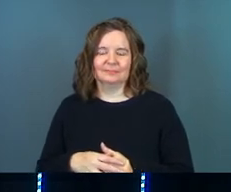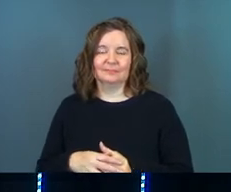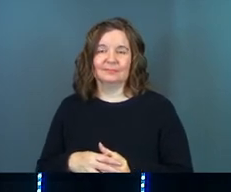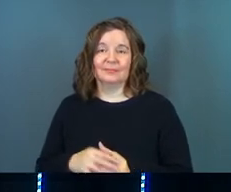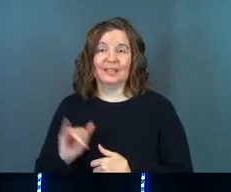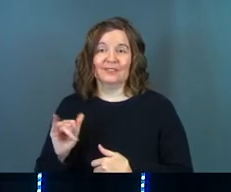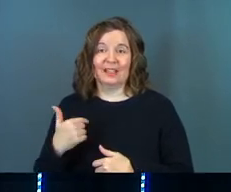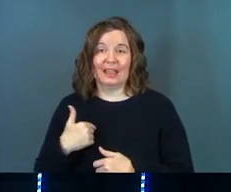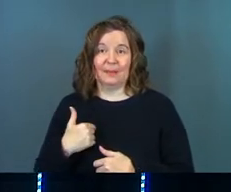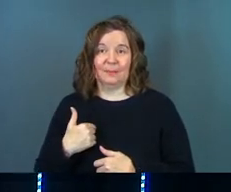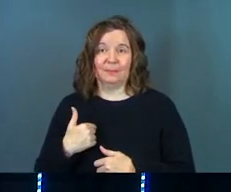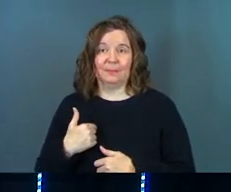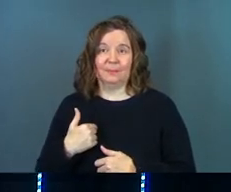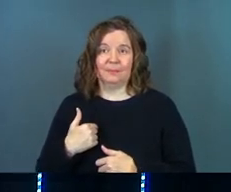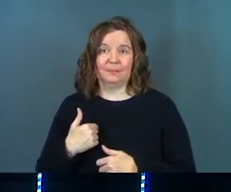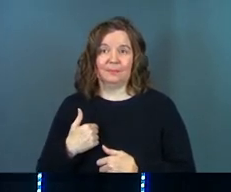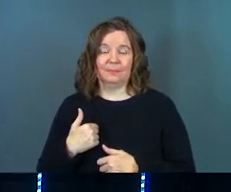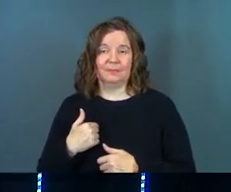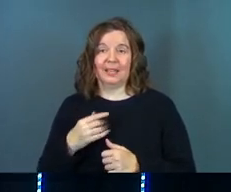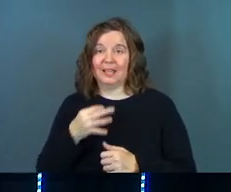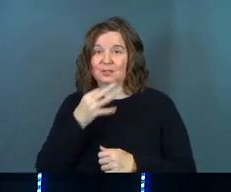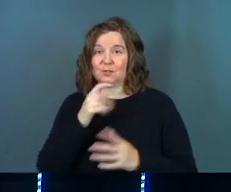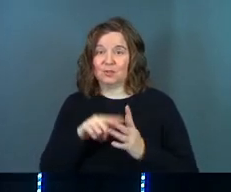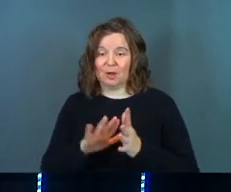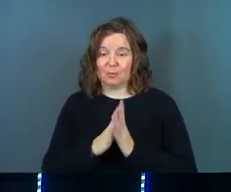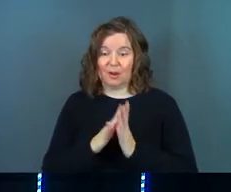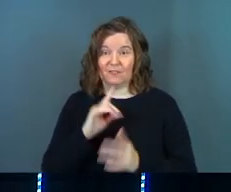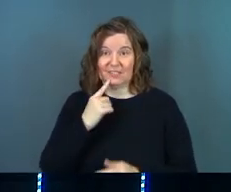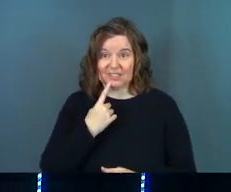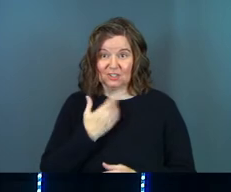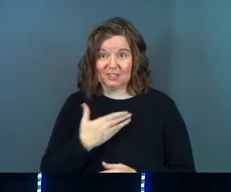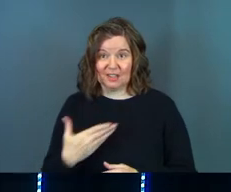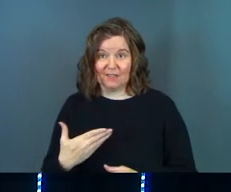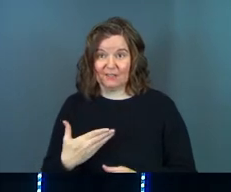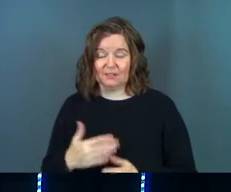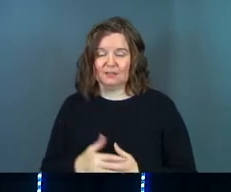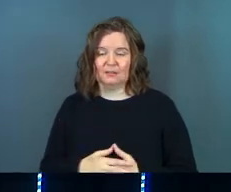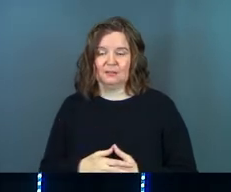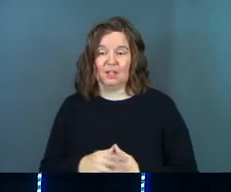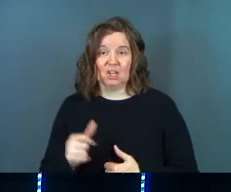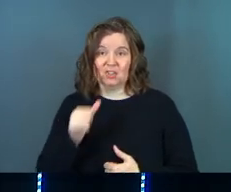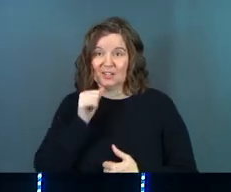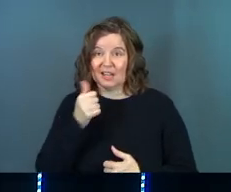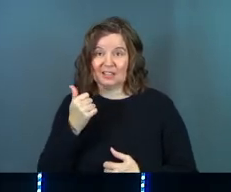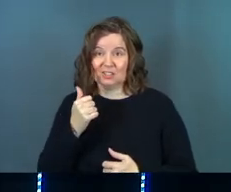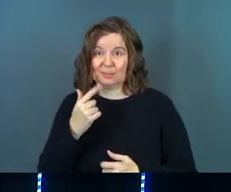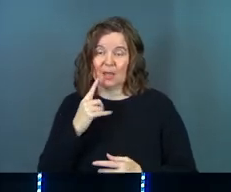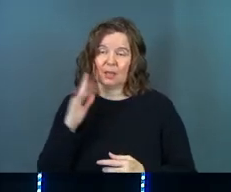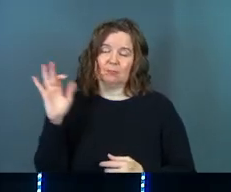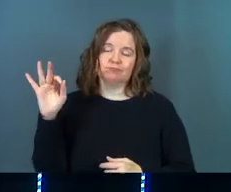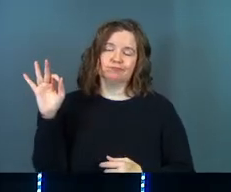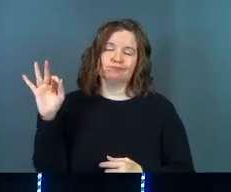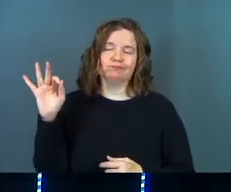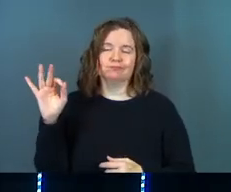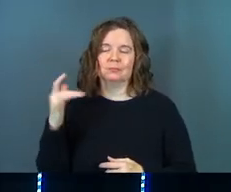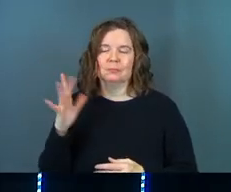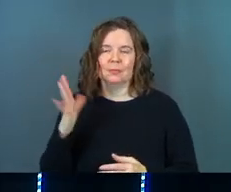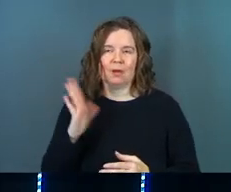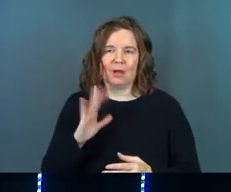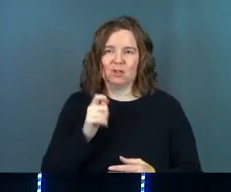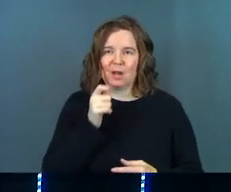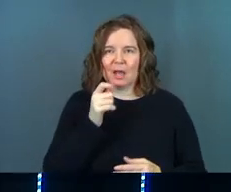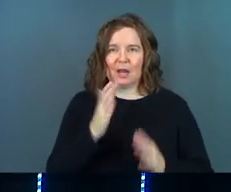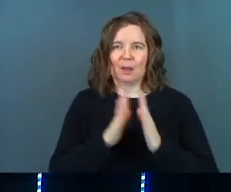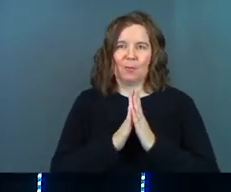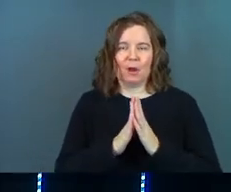If you're anything like me, as soon as you start praying for serious stuff, and you're not just making speeches to God, and you're not